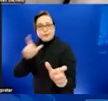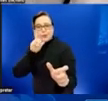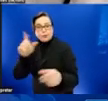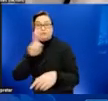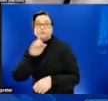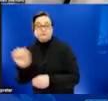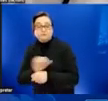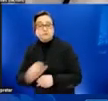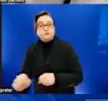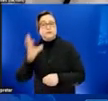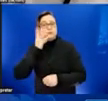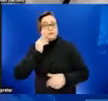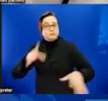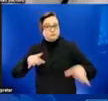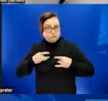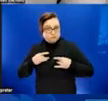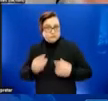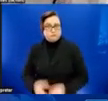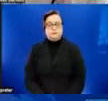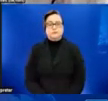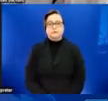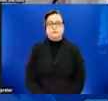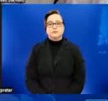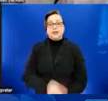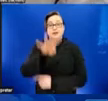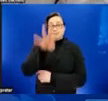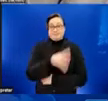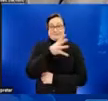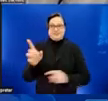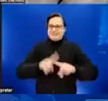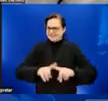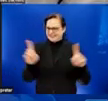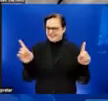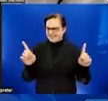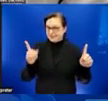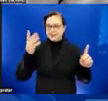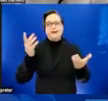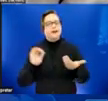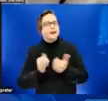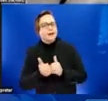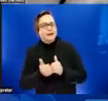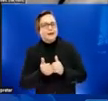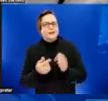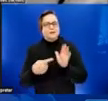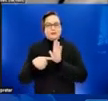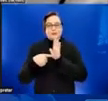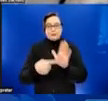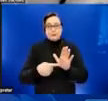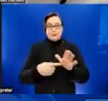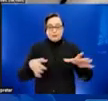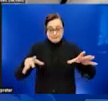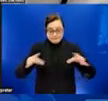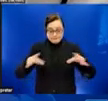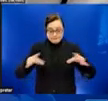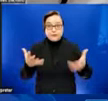This graph is actually different than the one shown previously, and that it tells us how those being diagnosed identify their